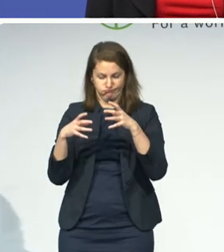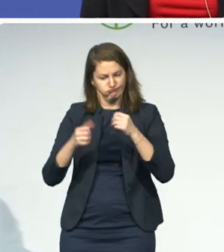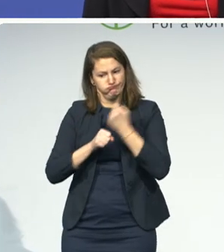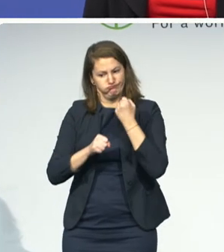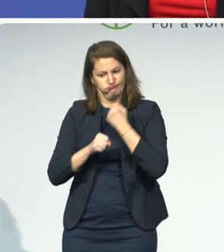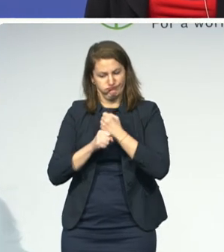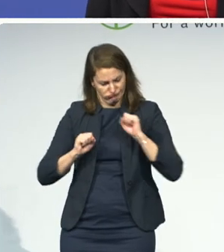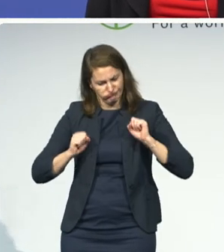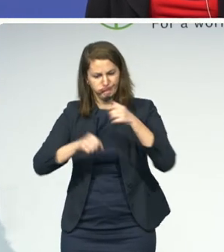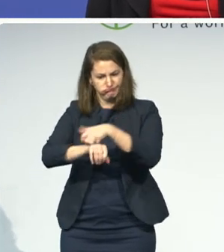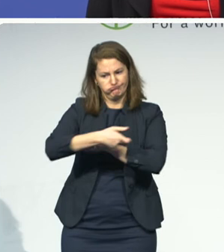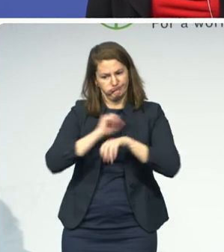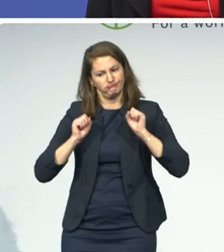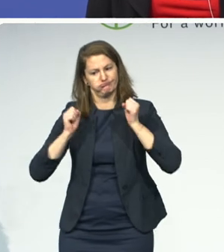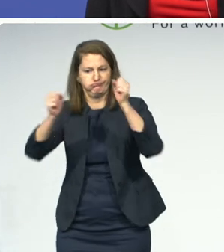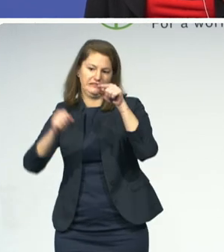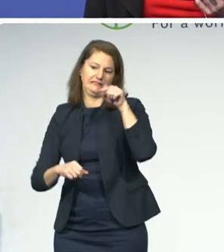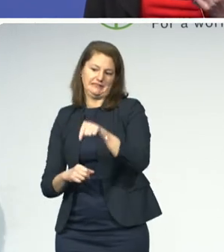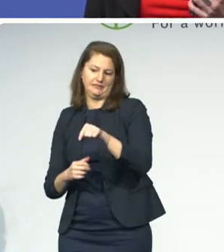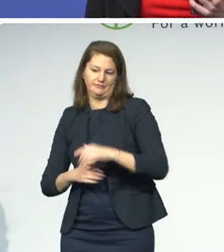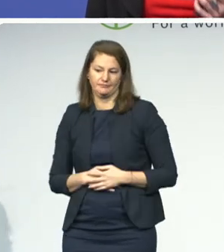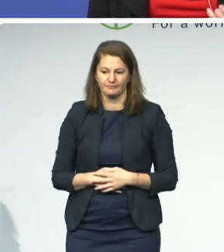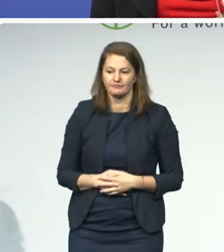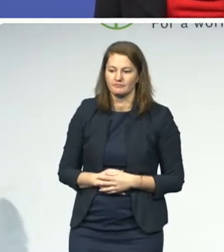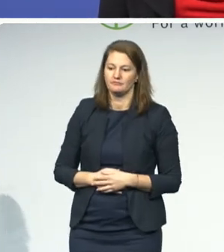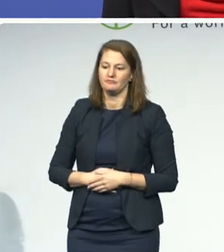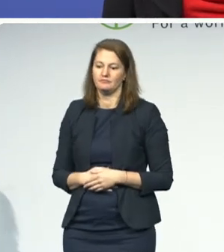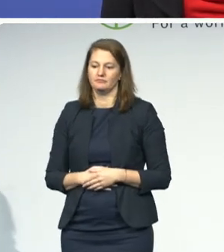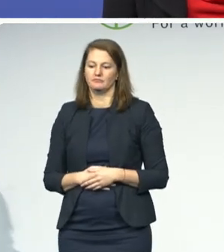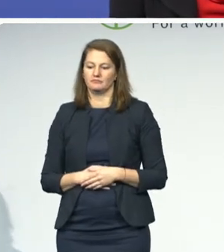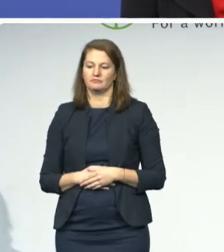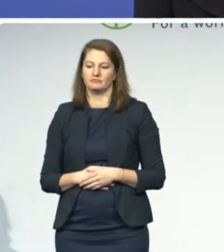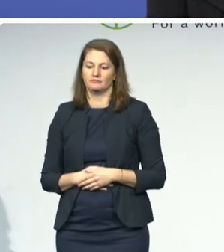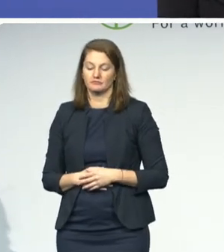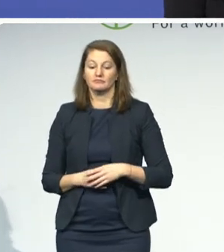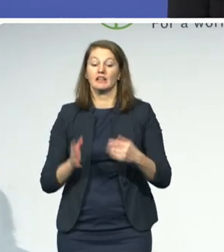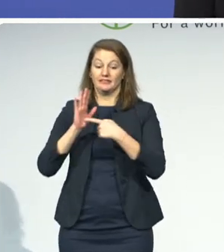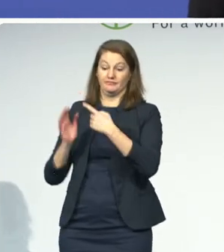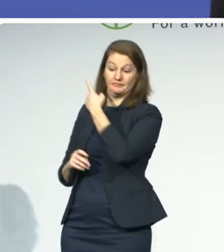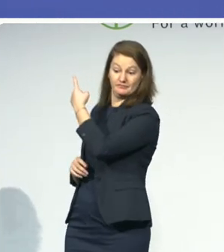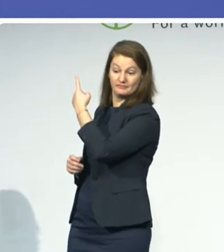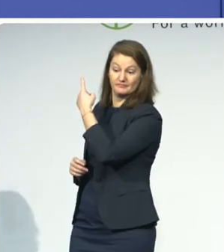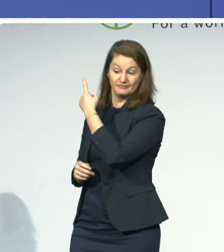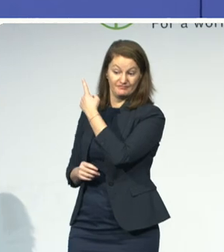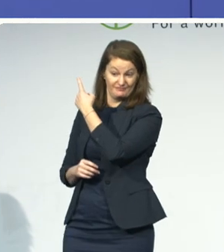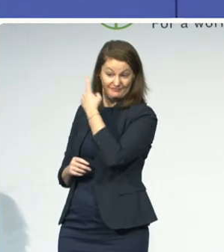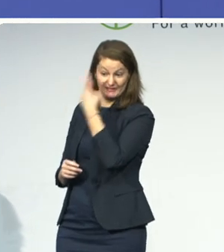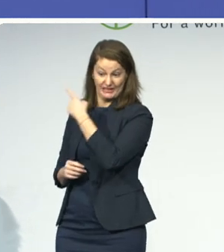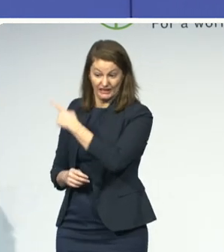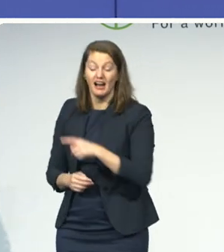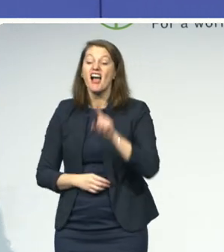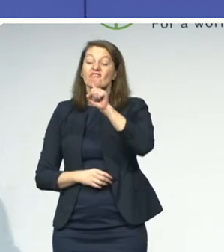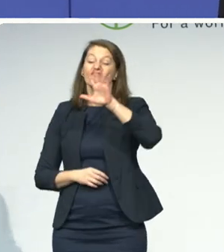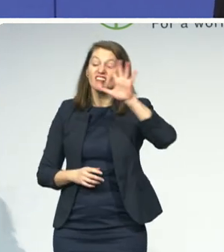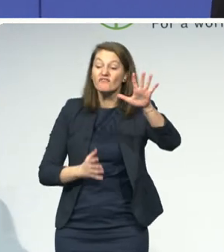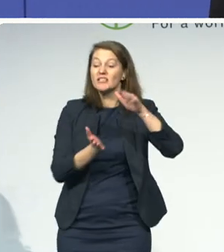This is at scale. We have delivered over 15 million books through Bookshare. Actually, I think this is a little outdated,